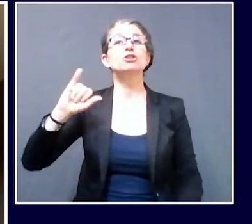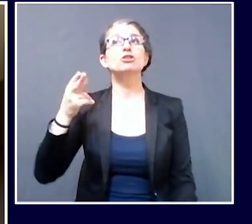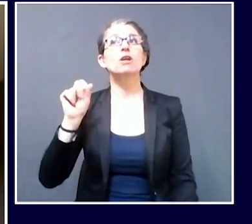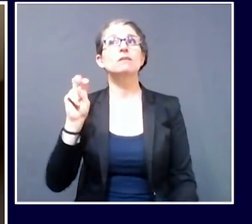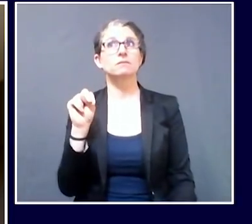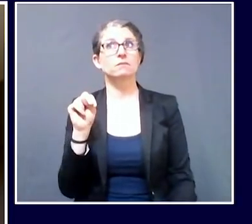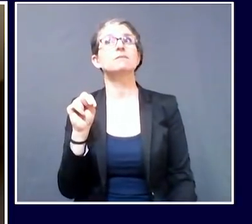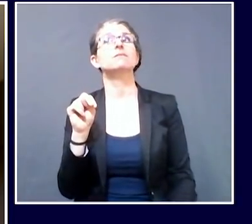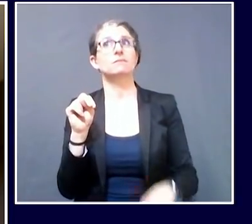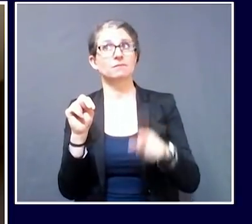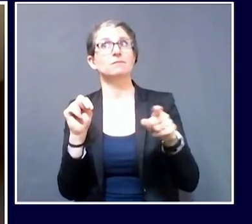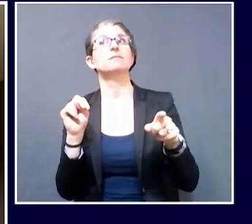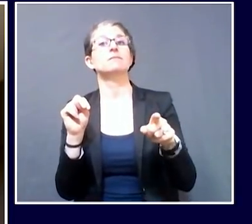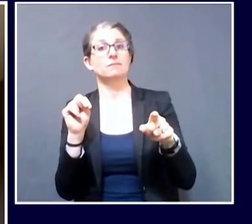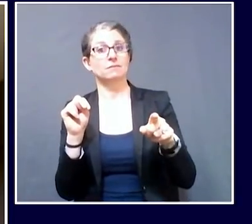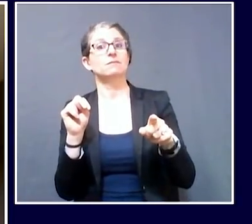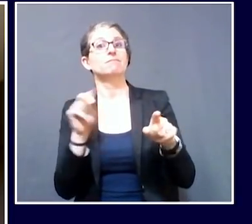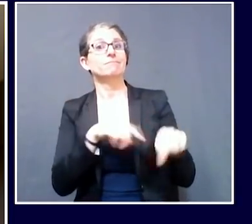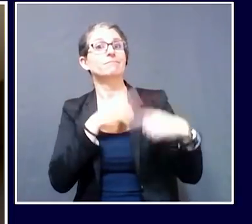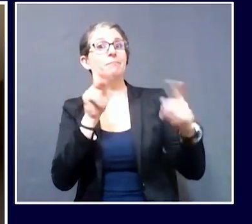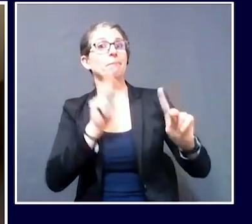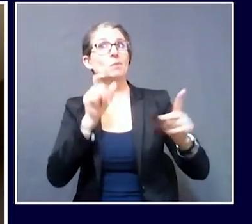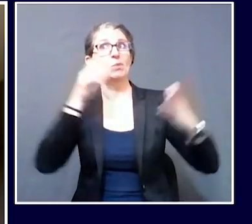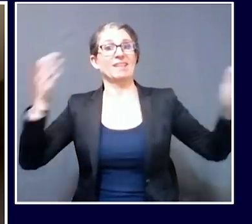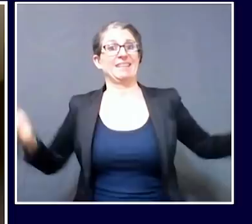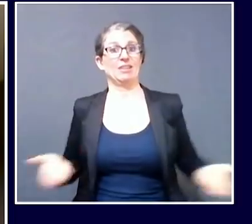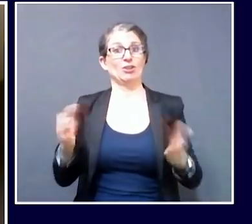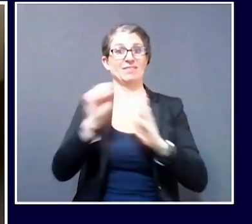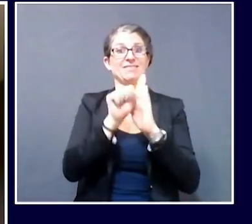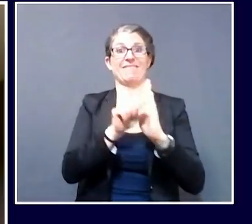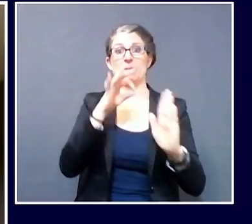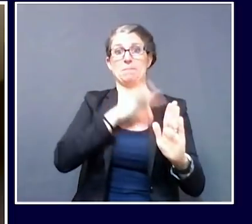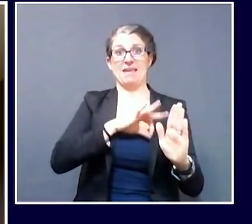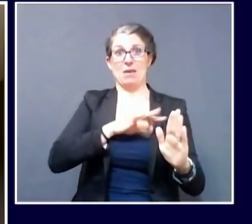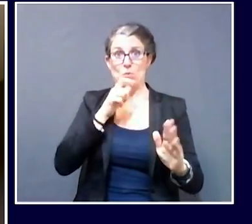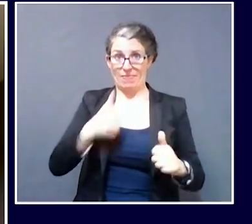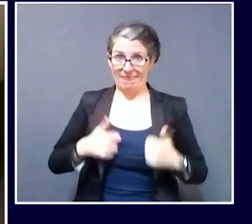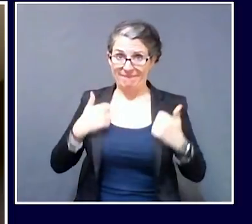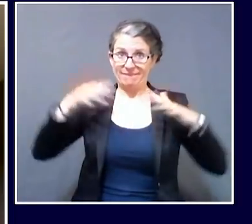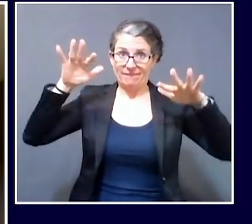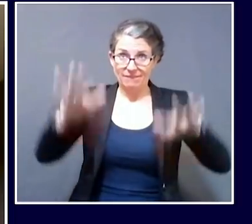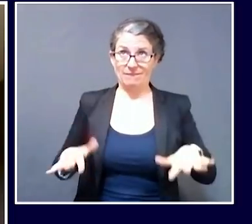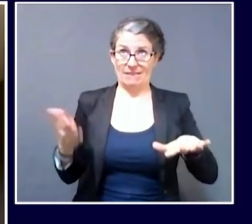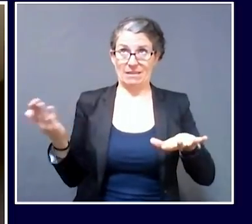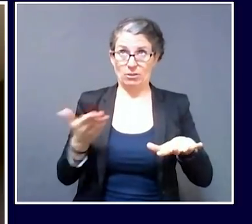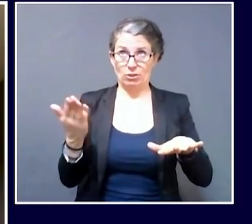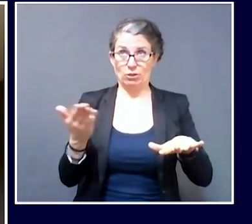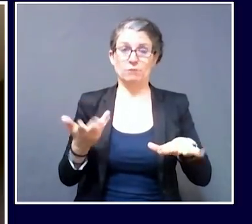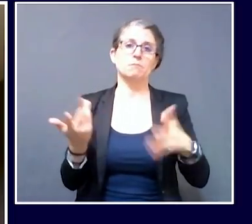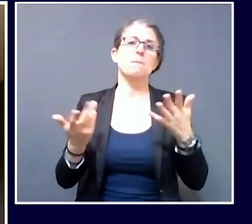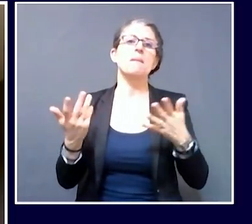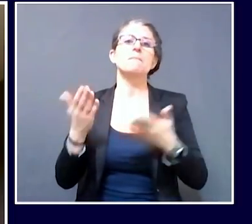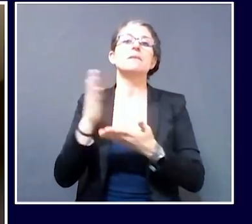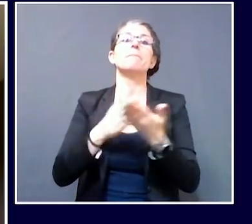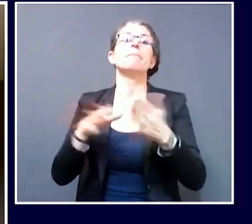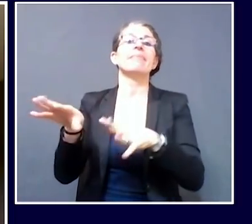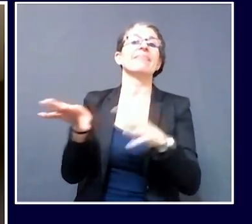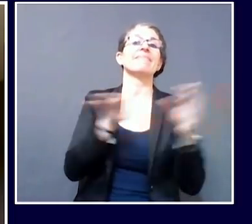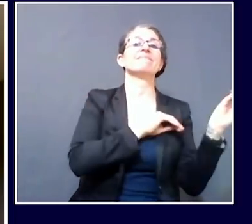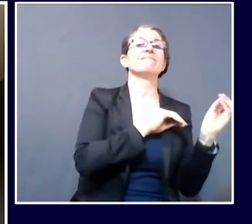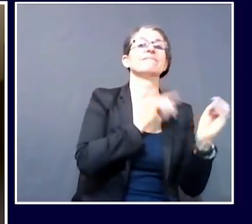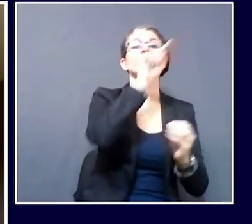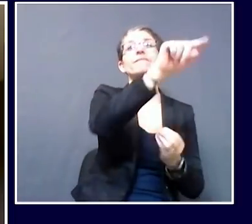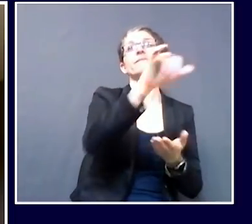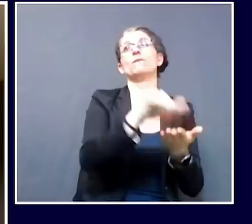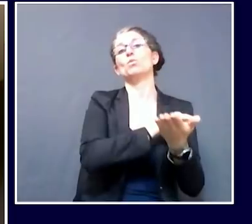a Maine resident and you go out of state, say, on vacation to New York state or wherever the case may be, and